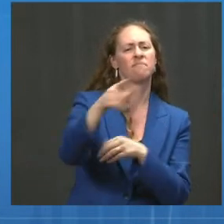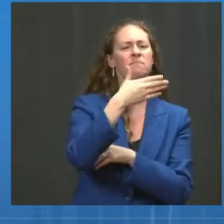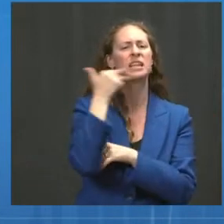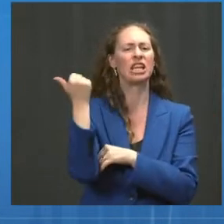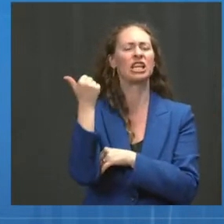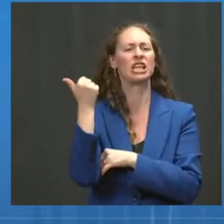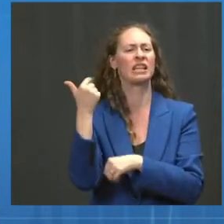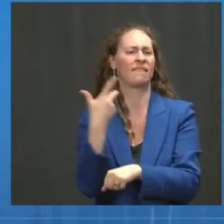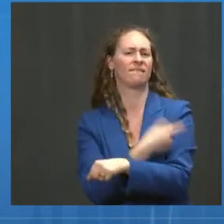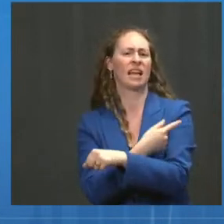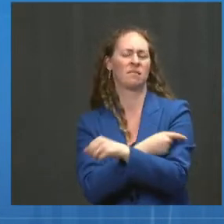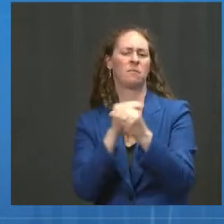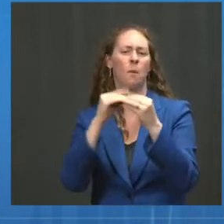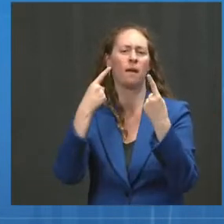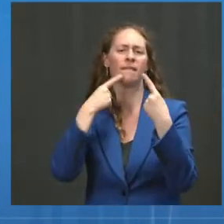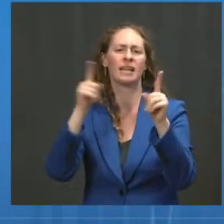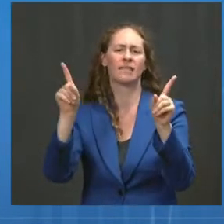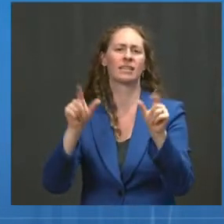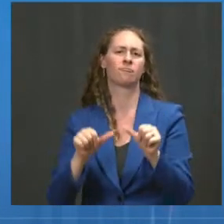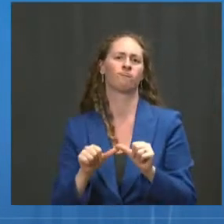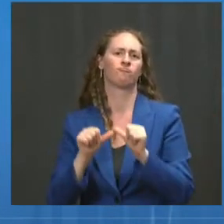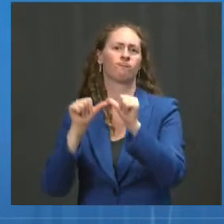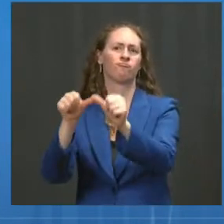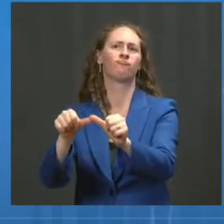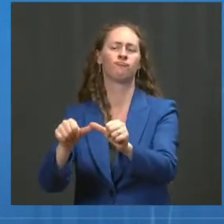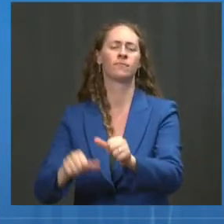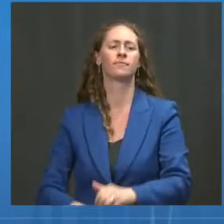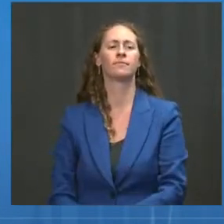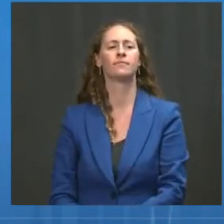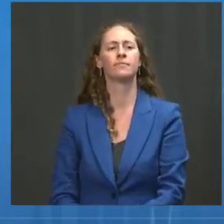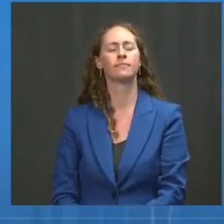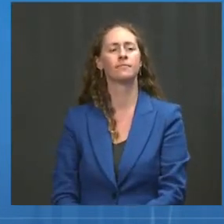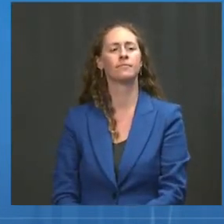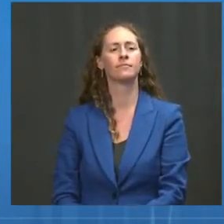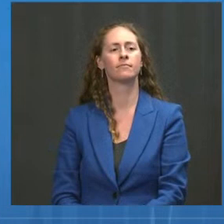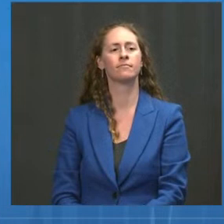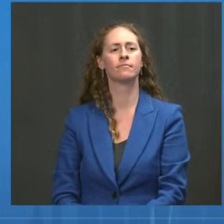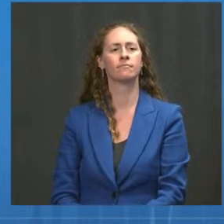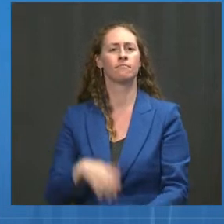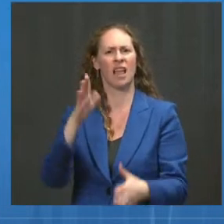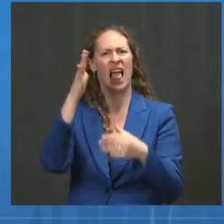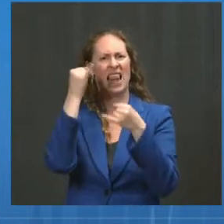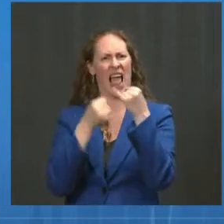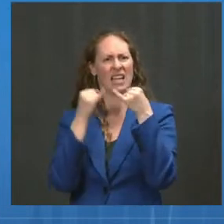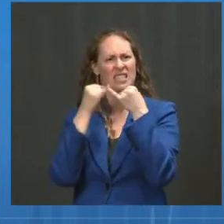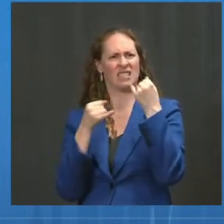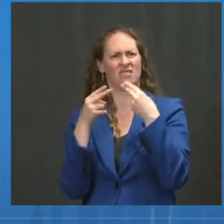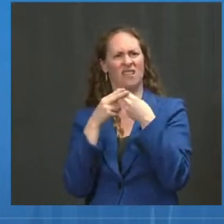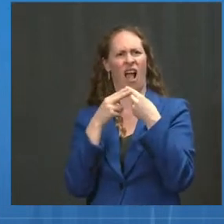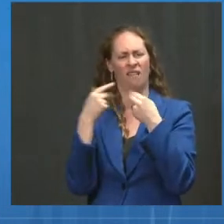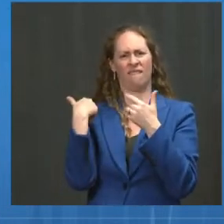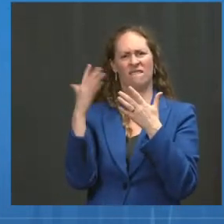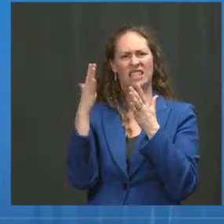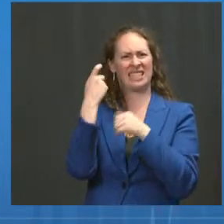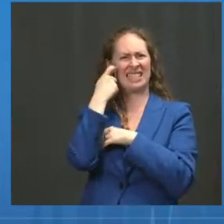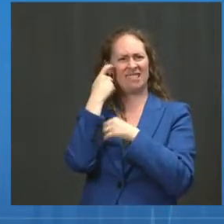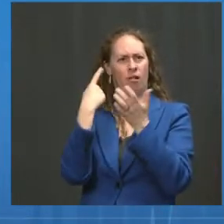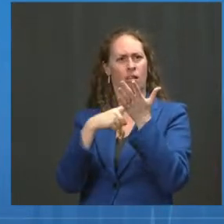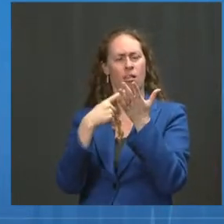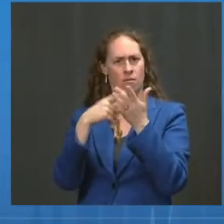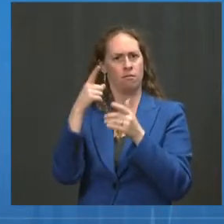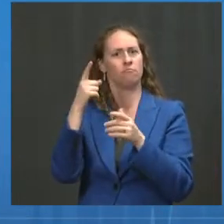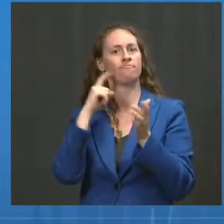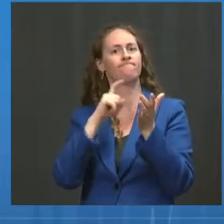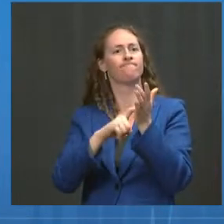last slide where I showed you could dramatically increase the titer of antibody by a boost